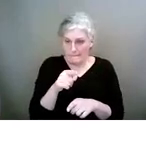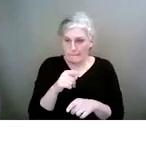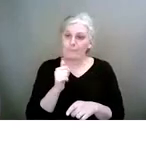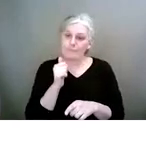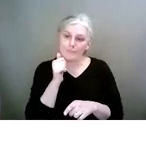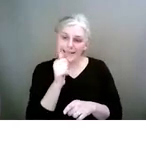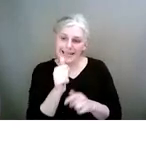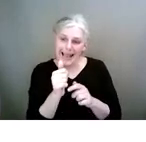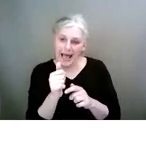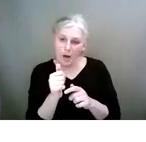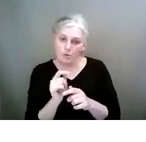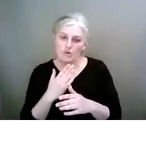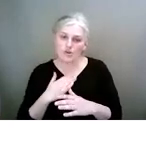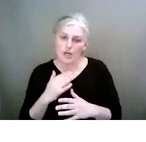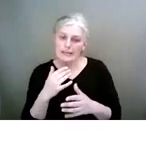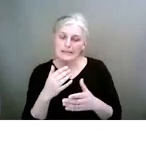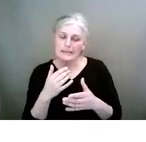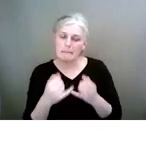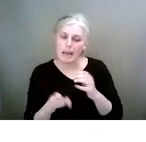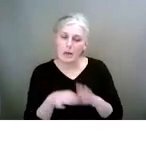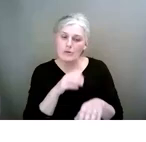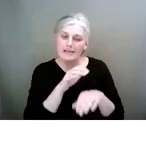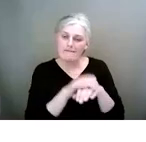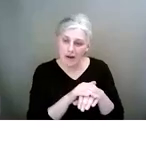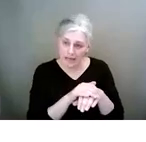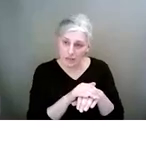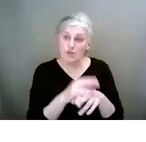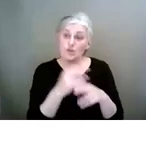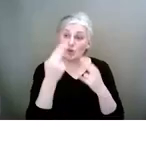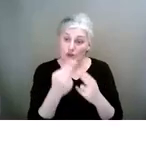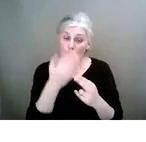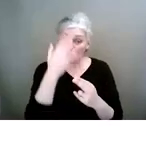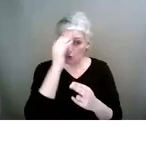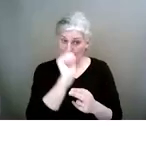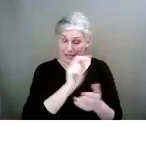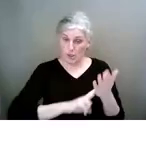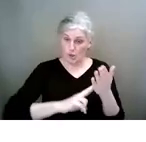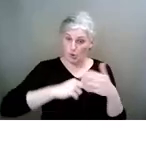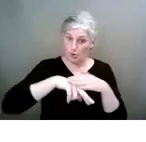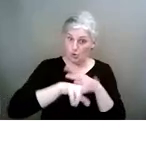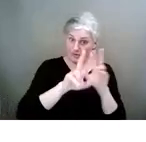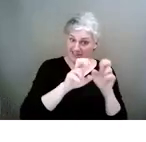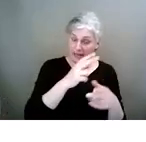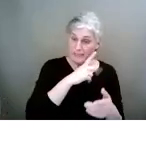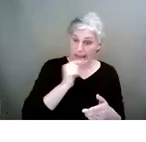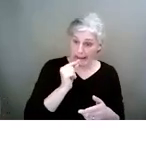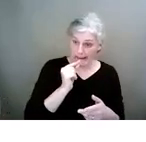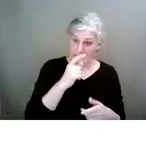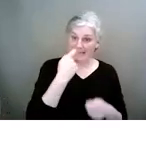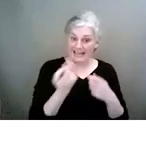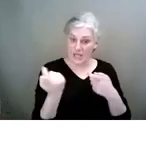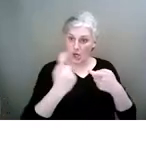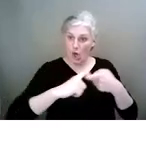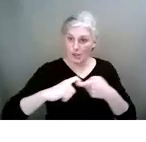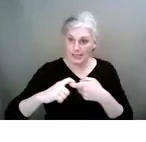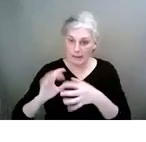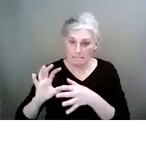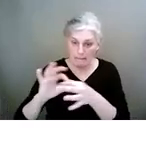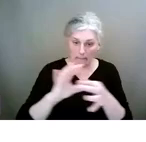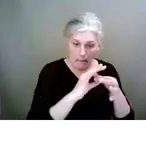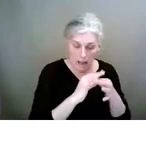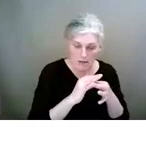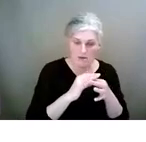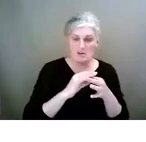play with your friends and they get their usernames. They share each other's usernames and that's how they connect through games, whether it's Xbox or